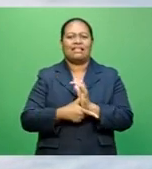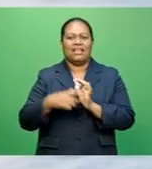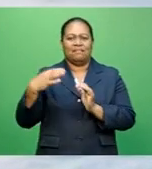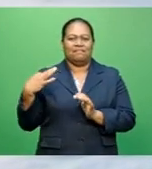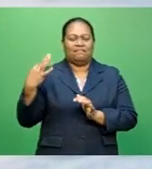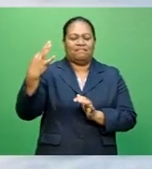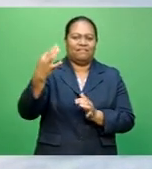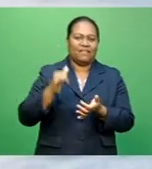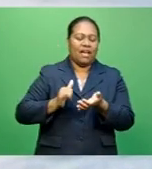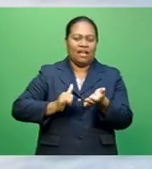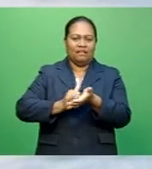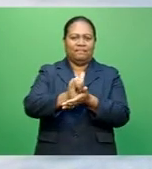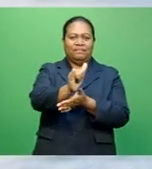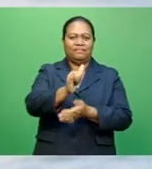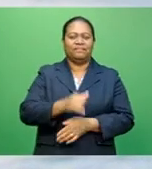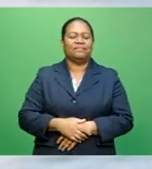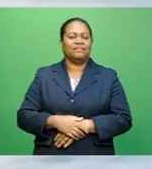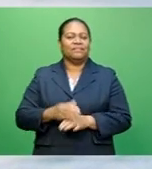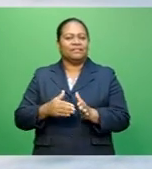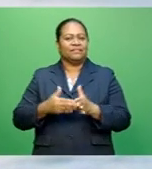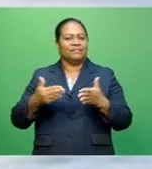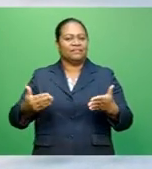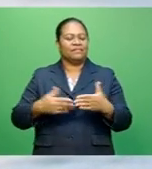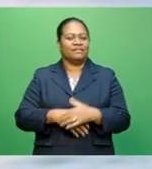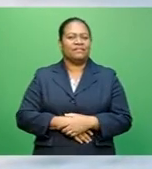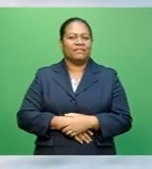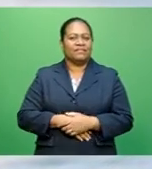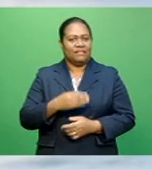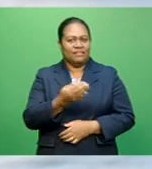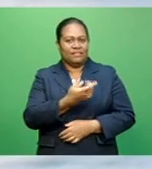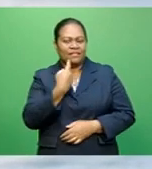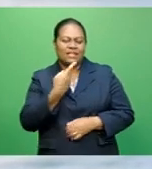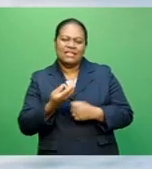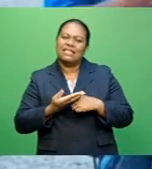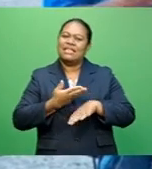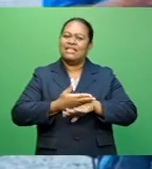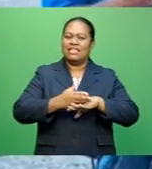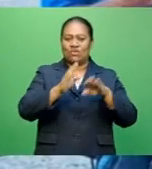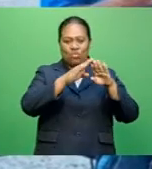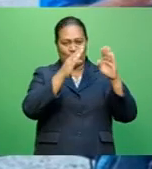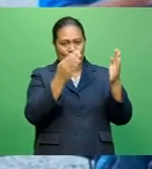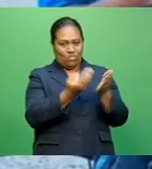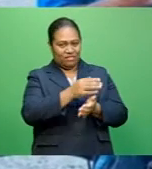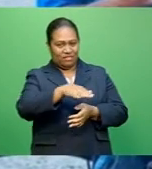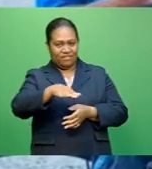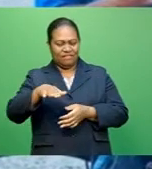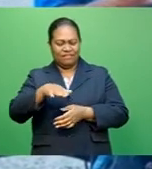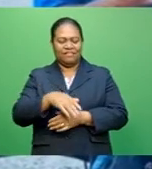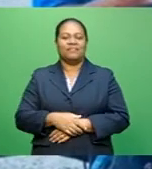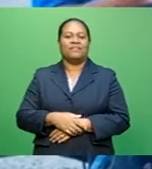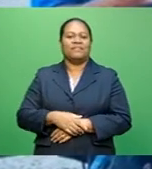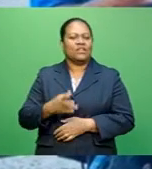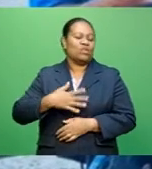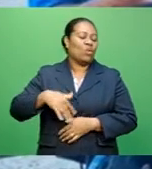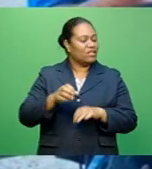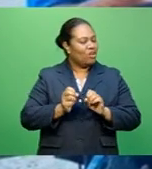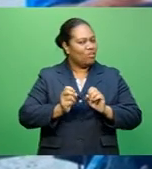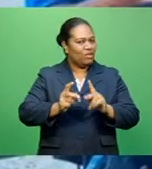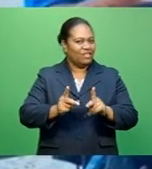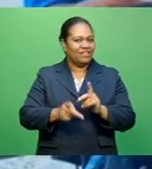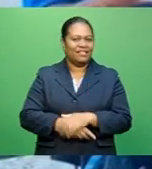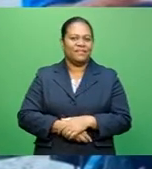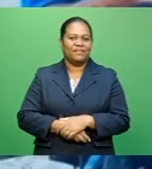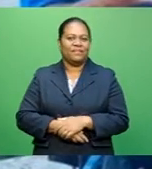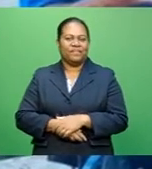into hotel quarantine. You know, it's just this amazing new world for them. And that's what's great about this whole opportunity. It's about